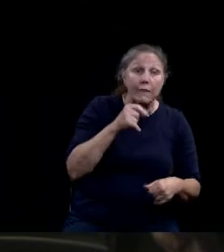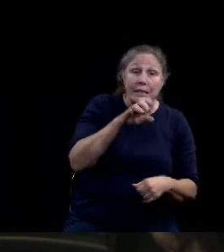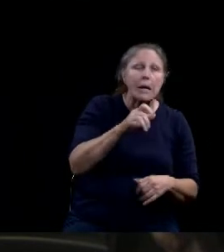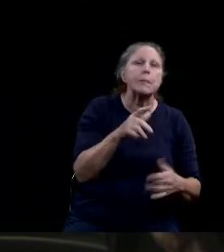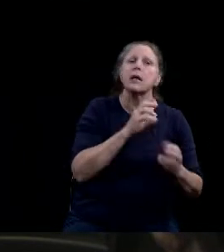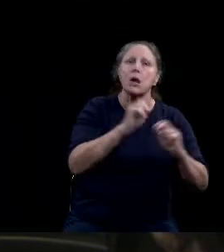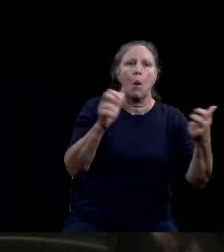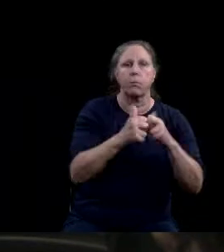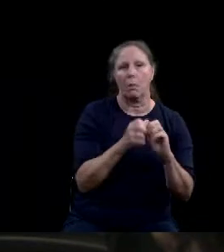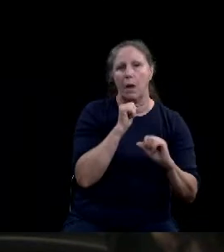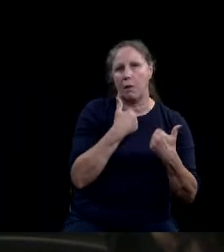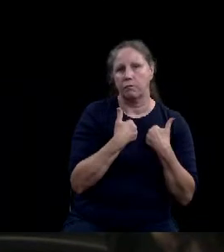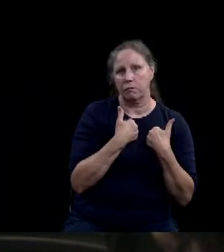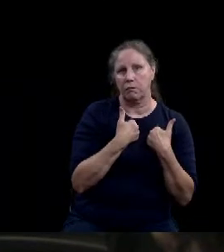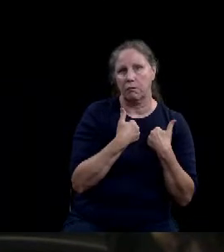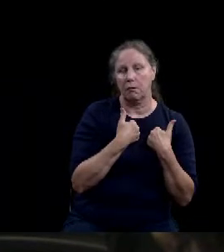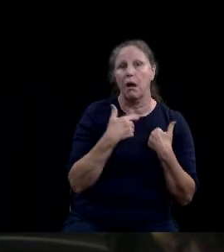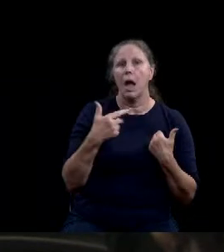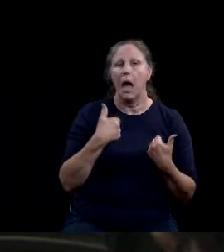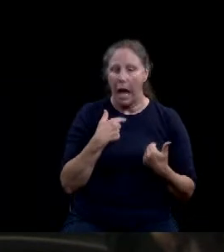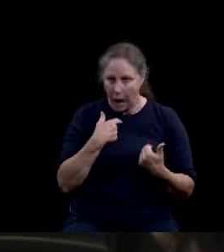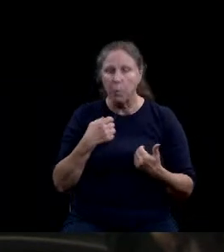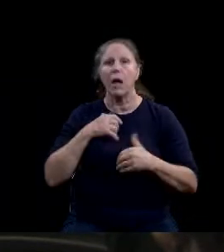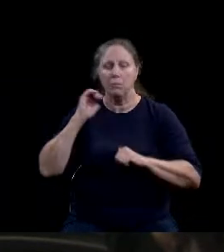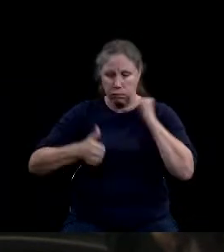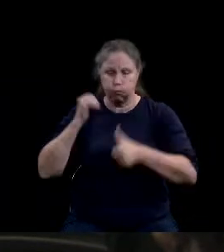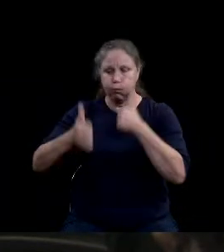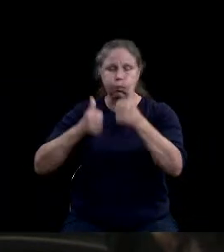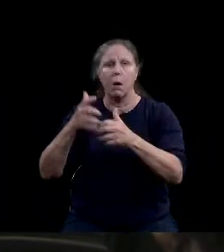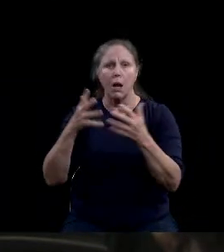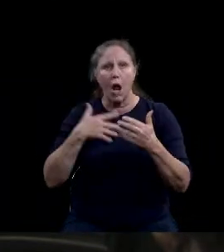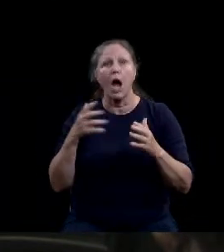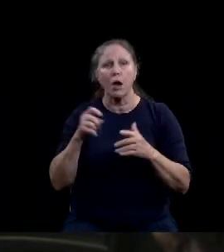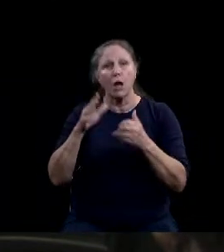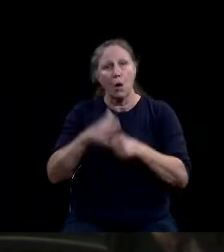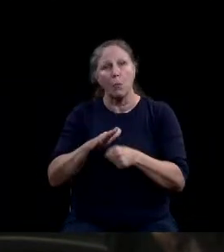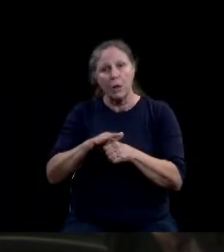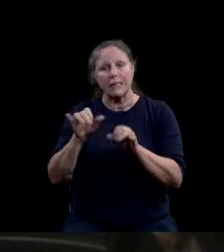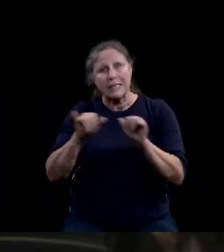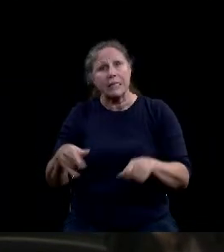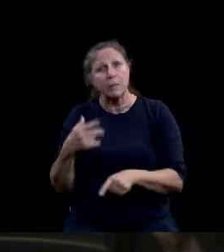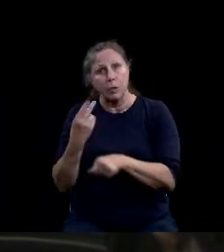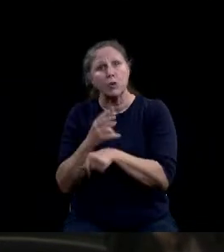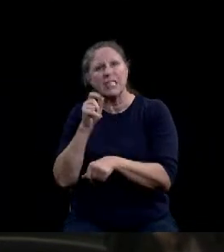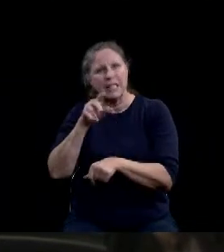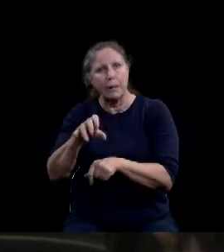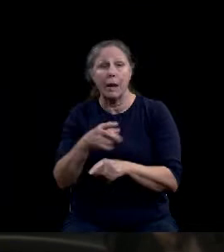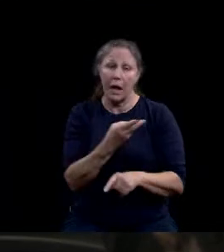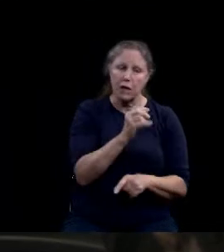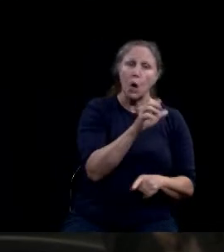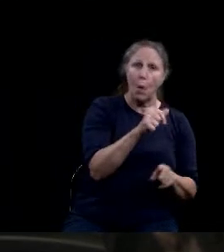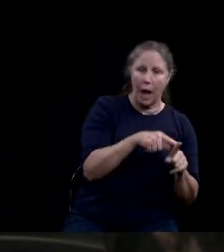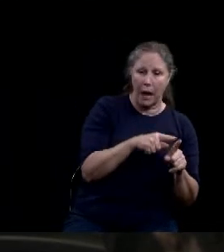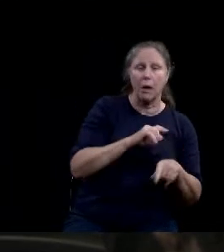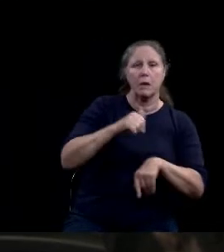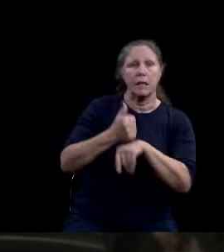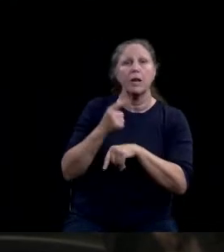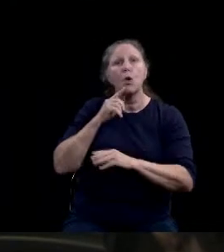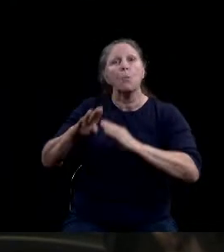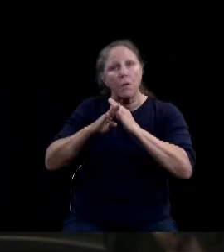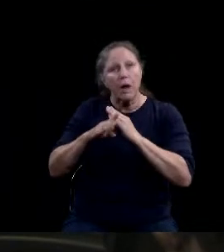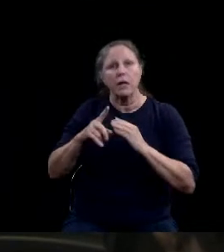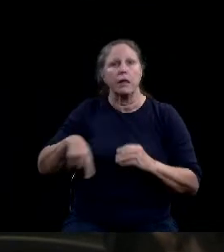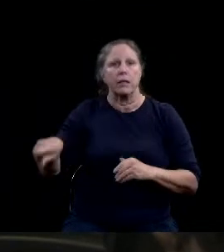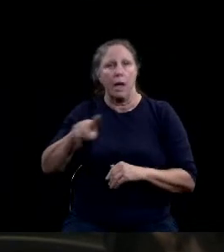projects that are on low pressure dosage system and with the HOA where we can prevent stuff from happening. We have never had an issue